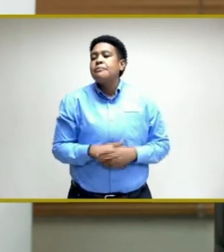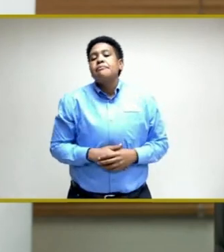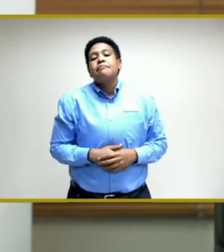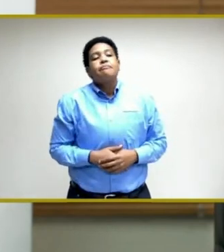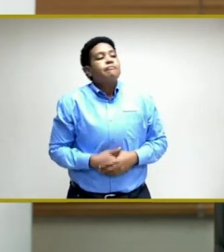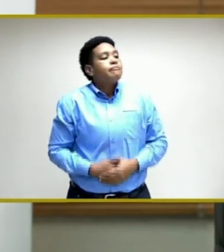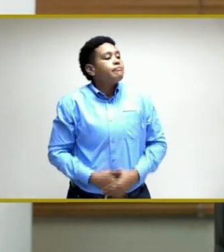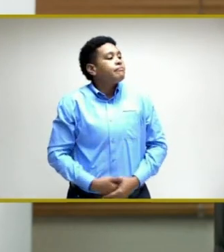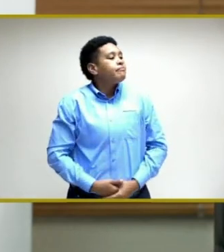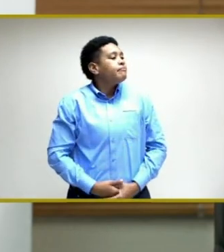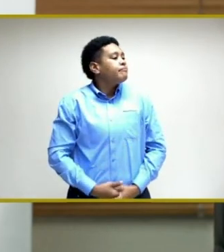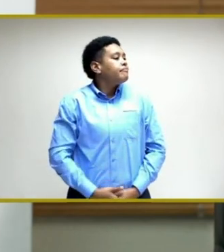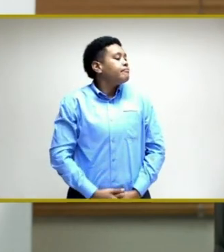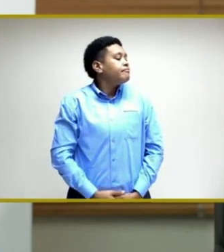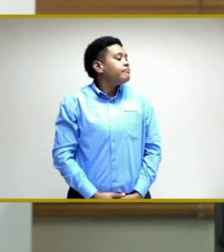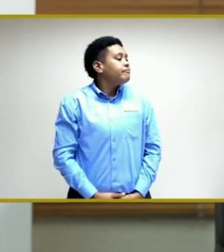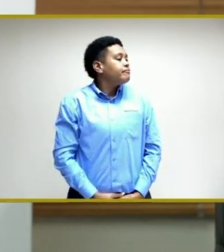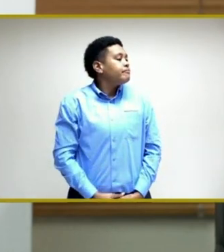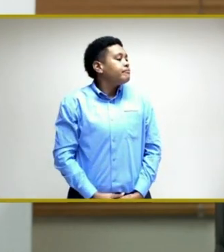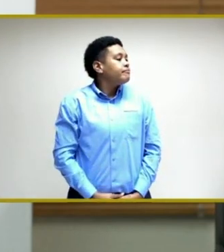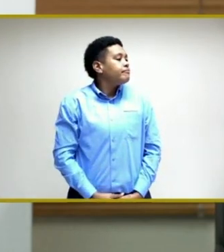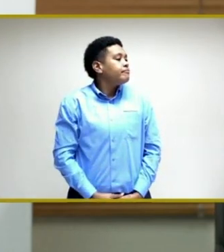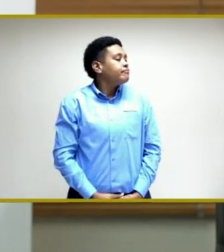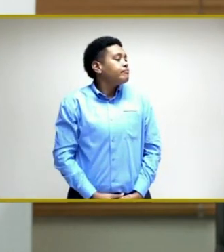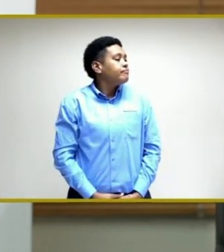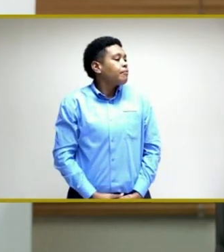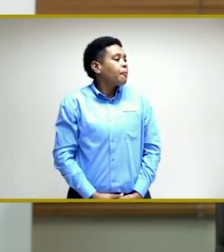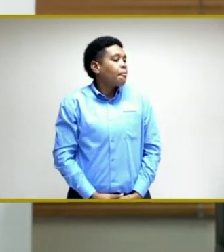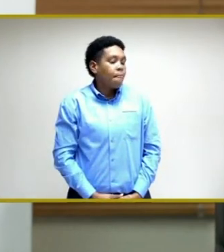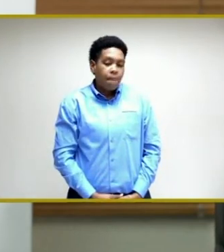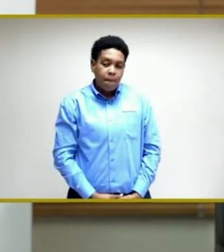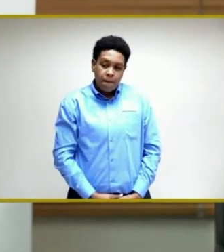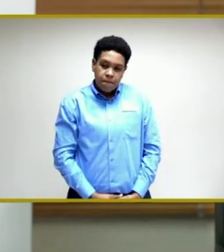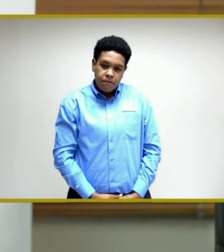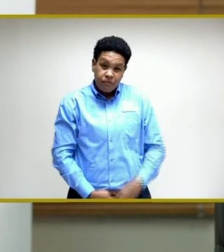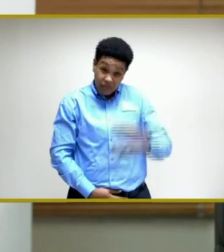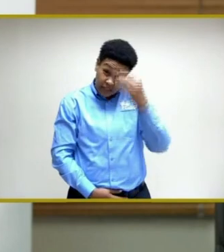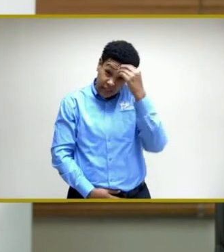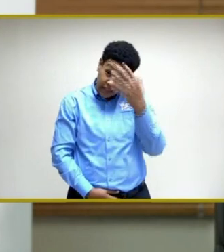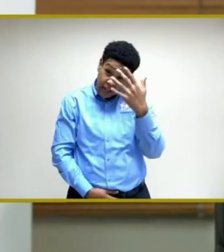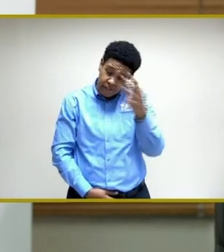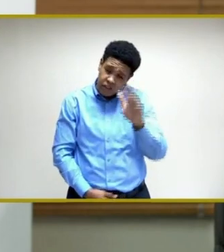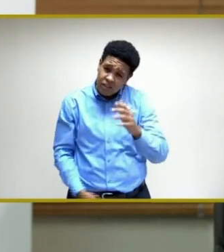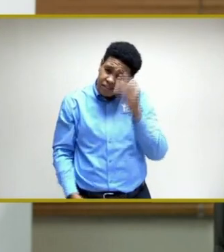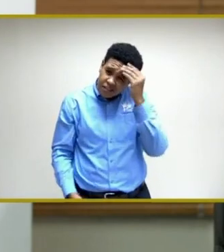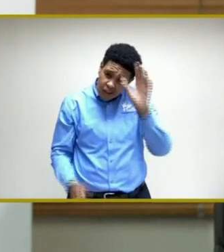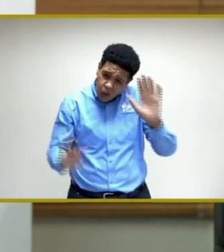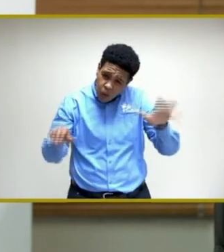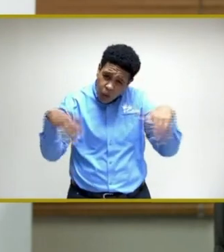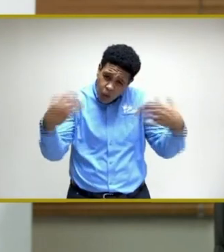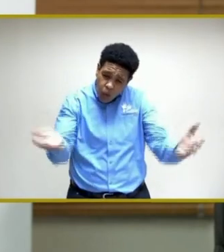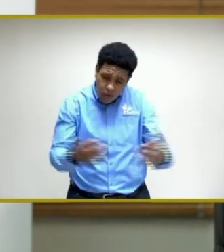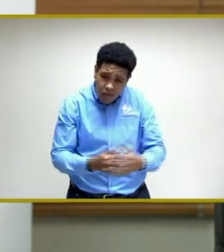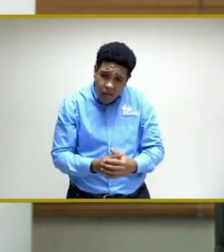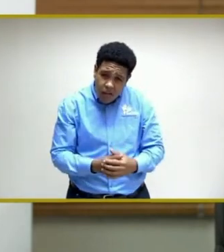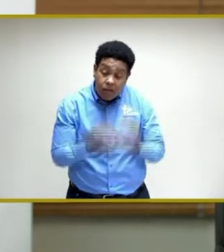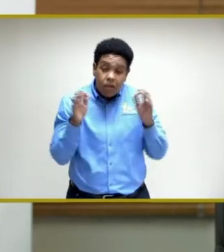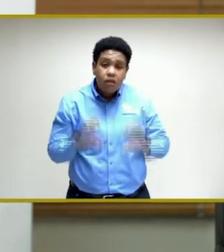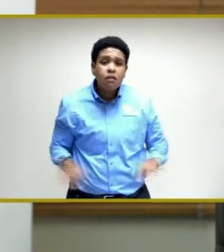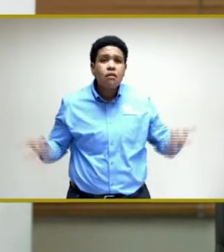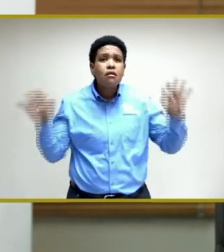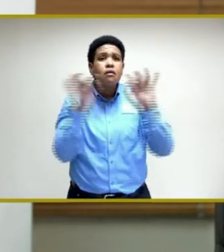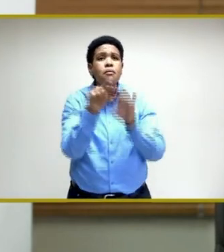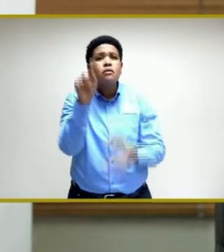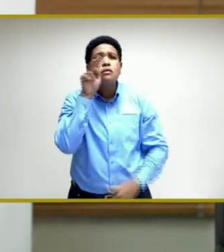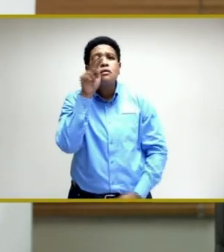have said before, and I'll say again, it's so important that we see the vaccine as an important step